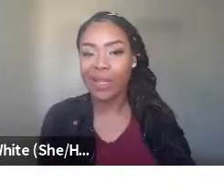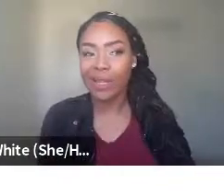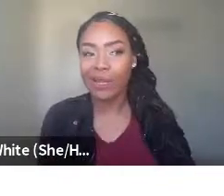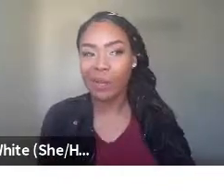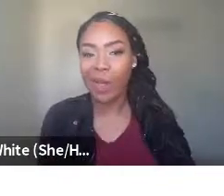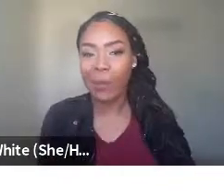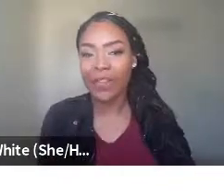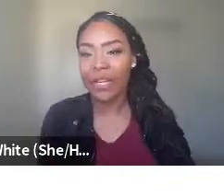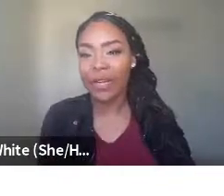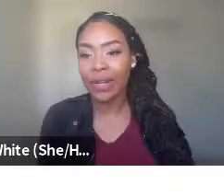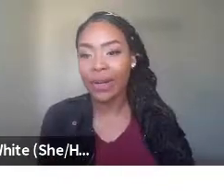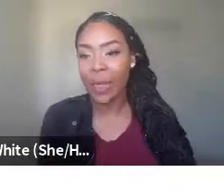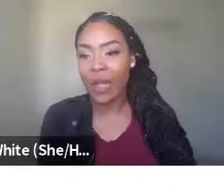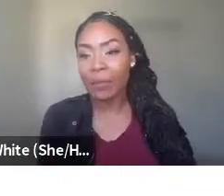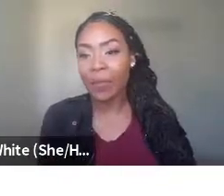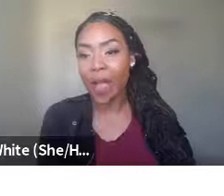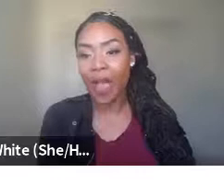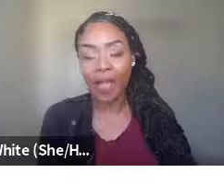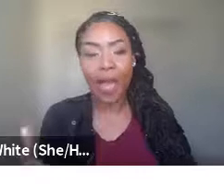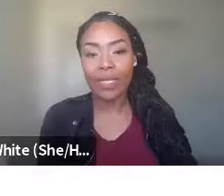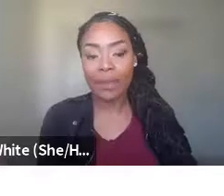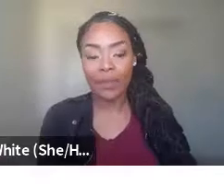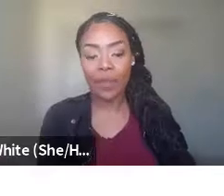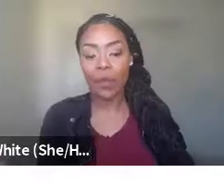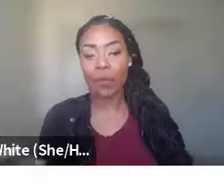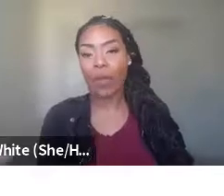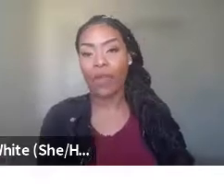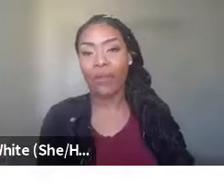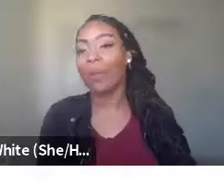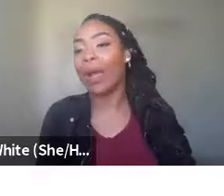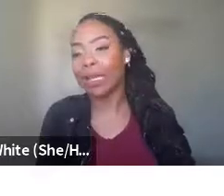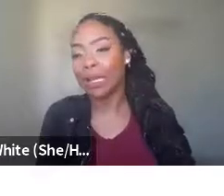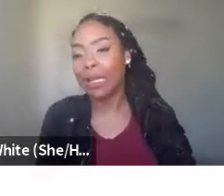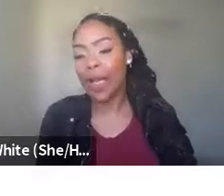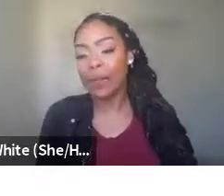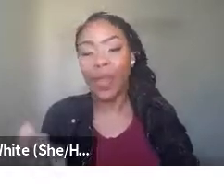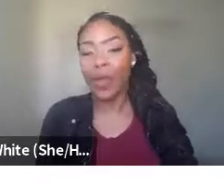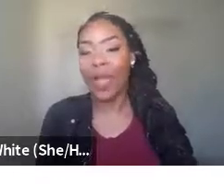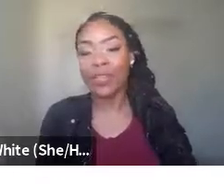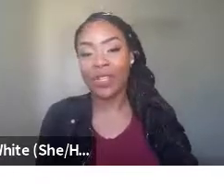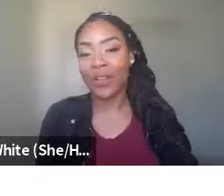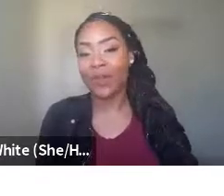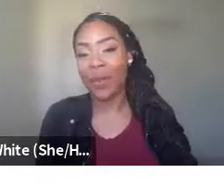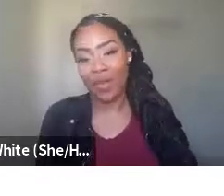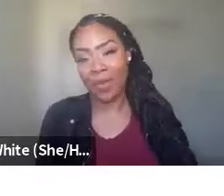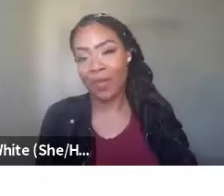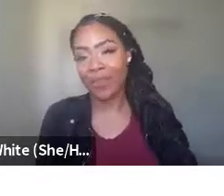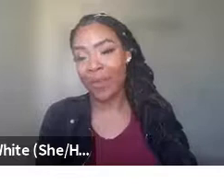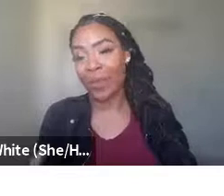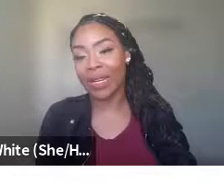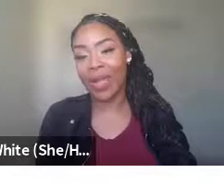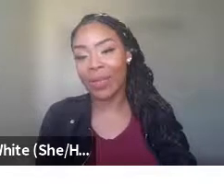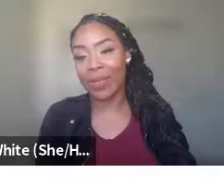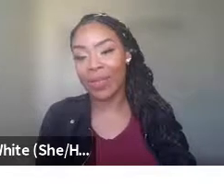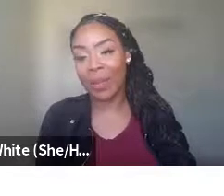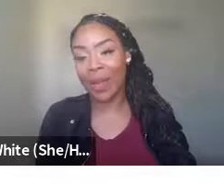know, is this something that you can make a major? Um, a lot of times people are motivated by money. Um, so I know my students are very much motivated